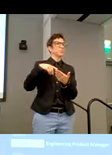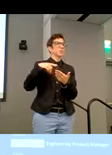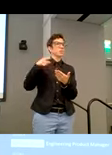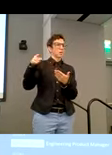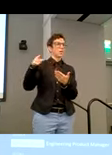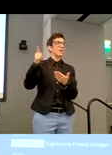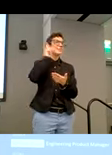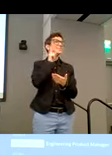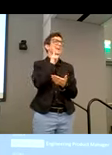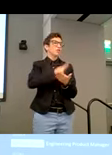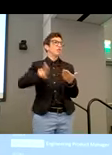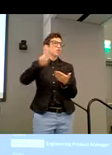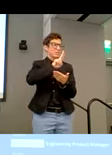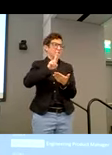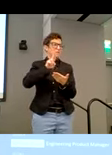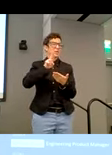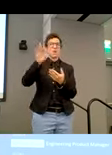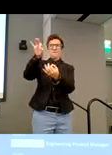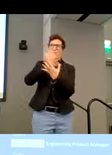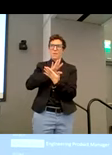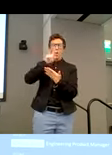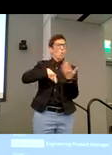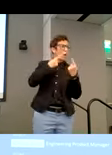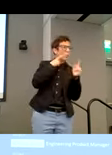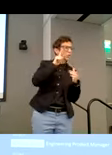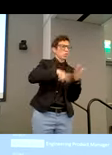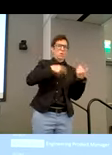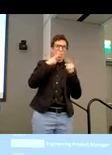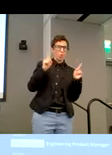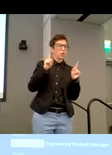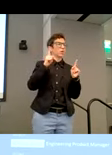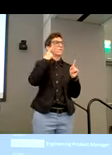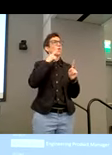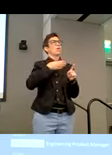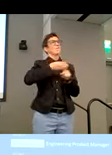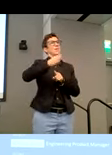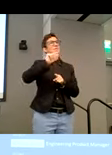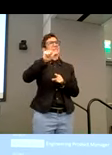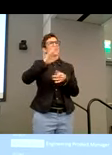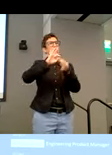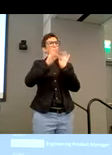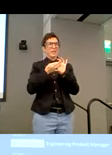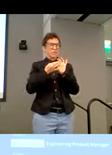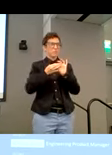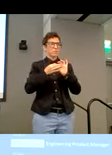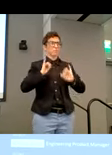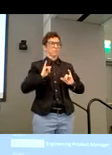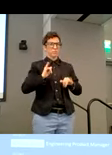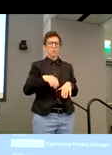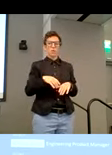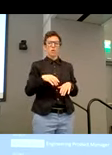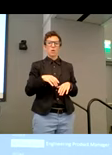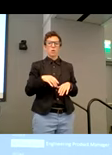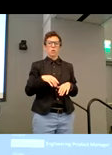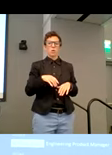feedback on what works and what doesn't work in, you know, this field of sound language interpretation, and how there's a greater need for how we are